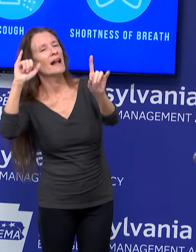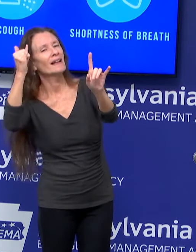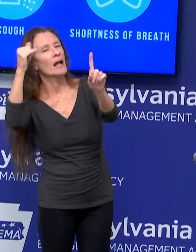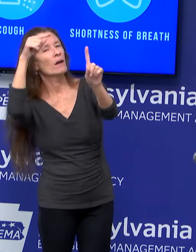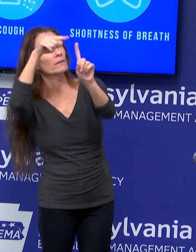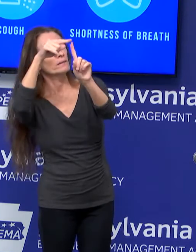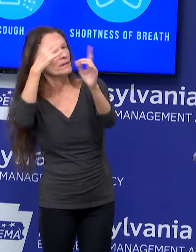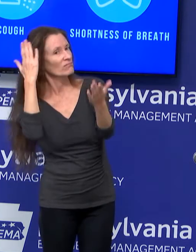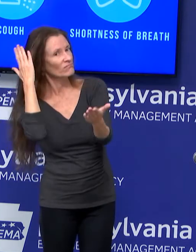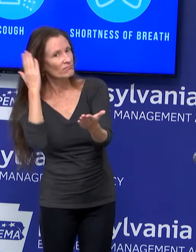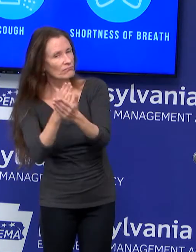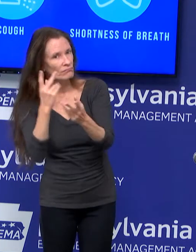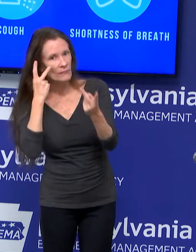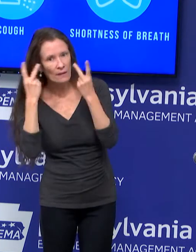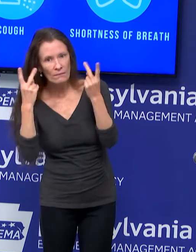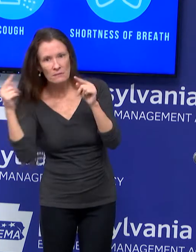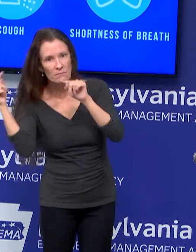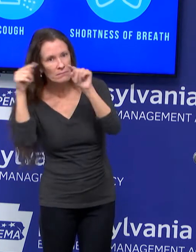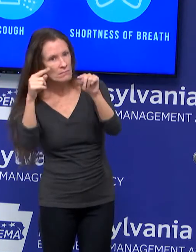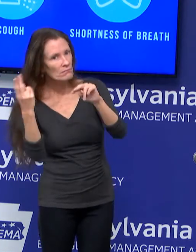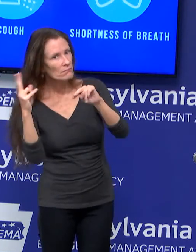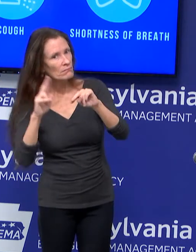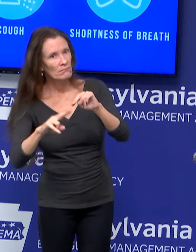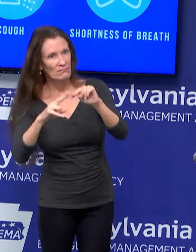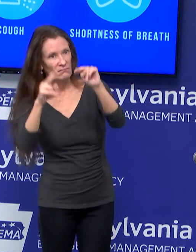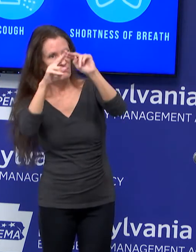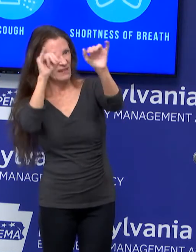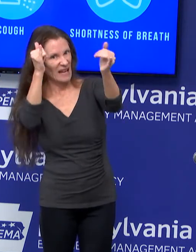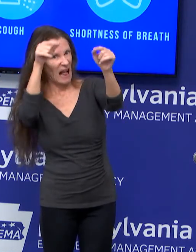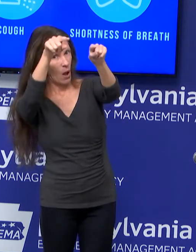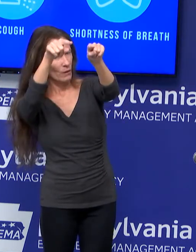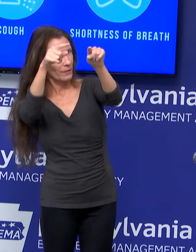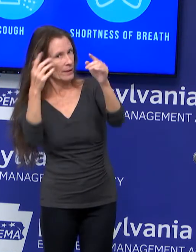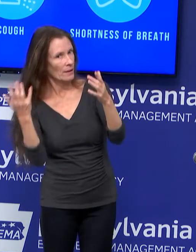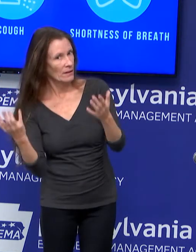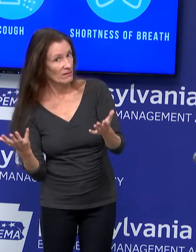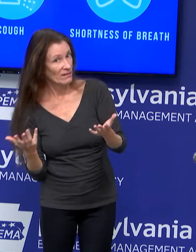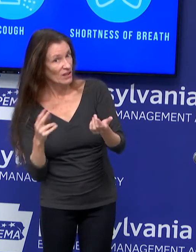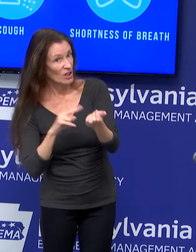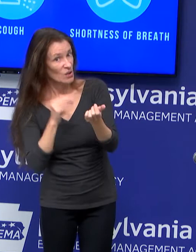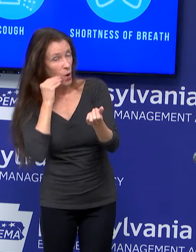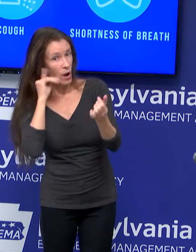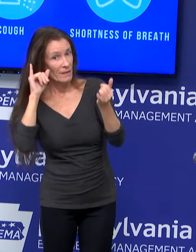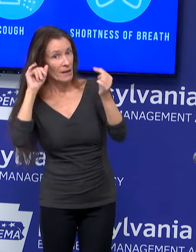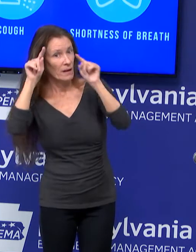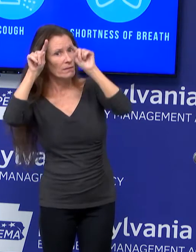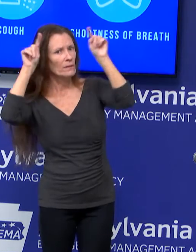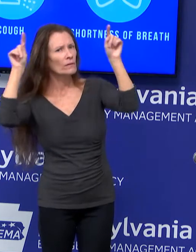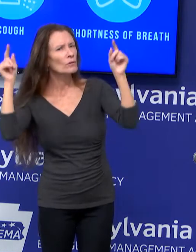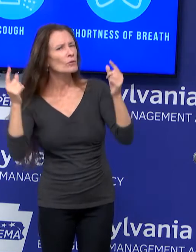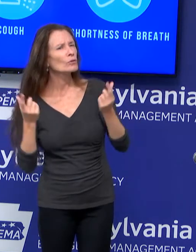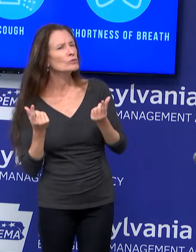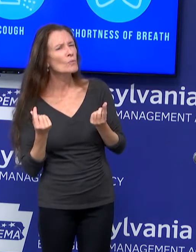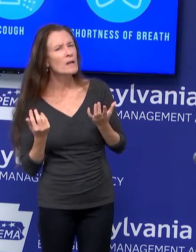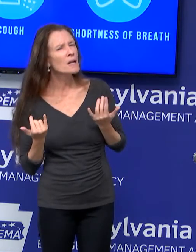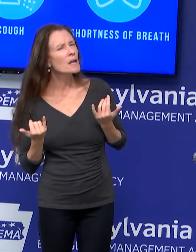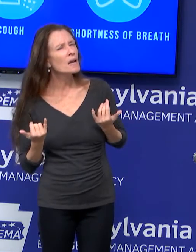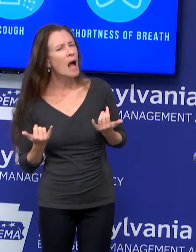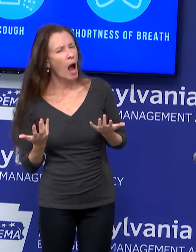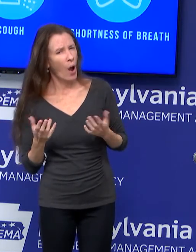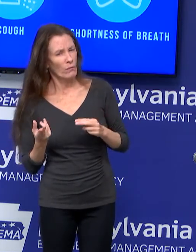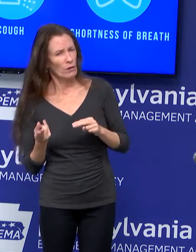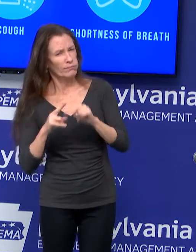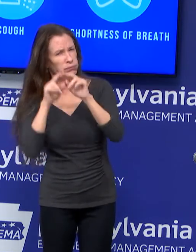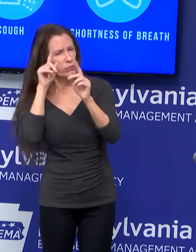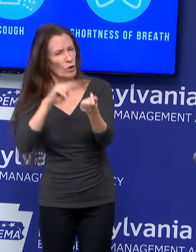department and he said he was seeing an increase of cases in more nursing homes. So where are we with cases? Sure. We